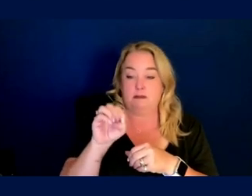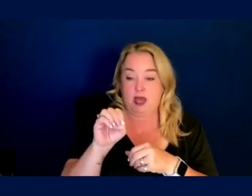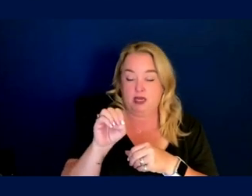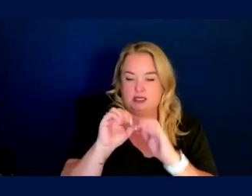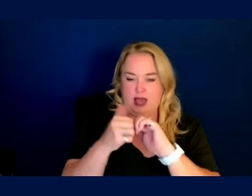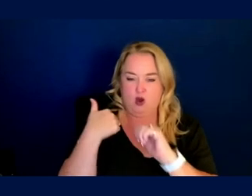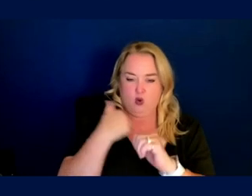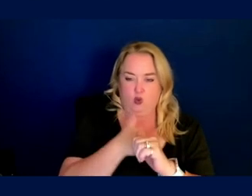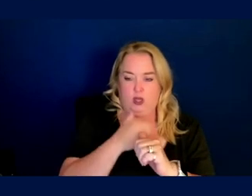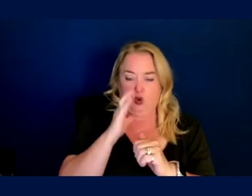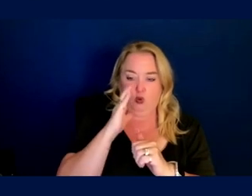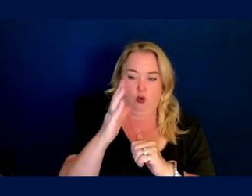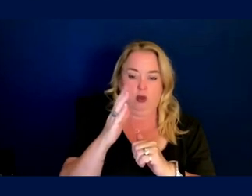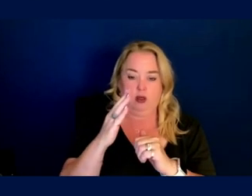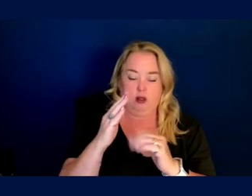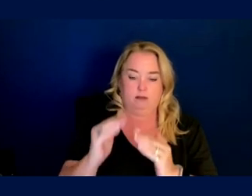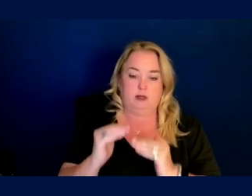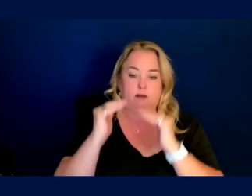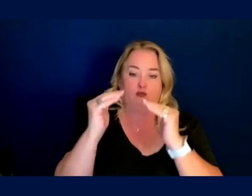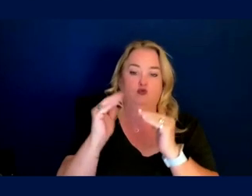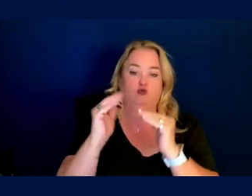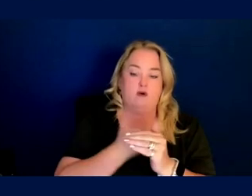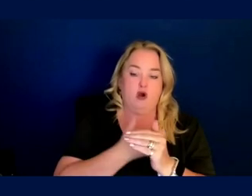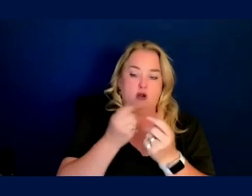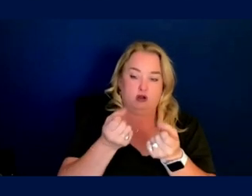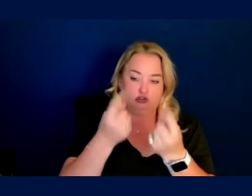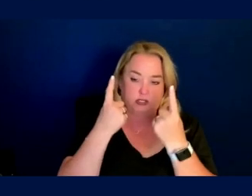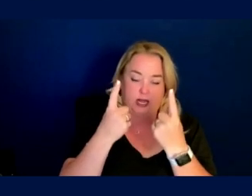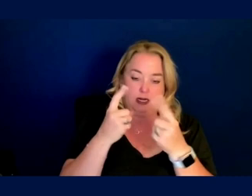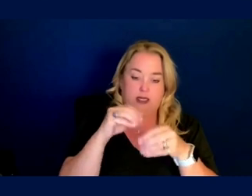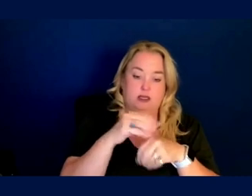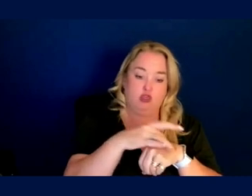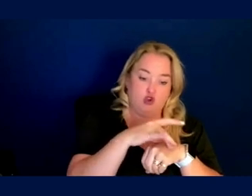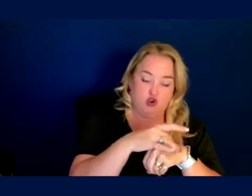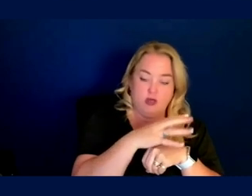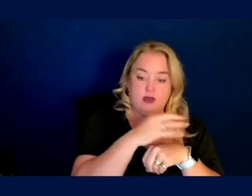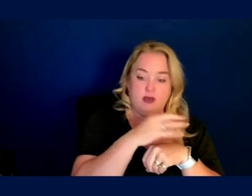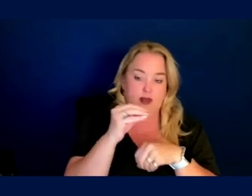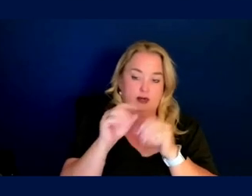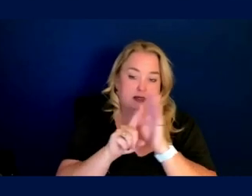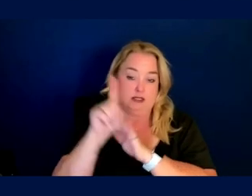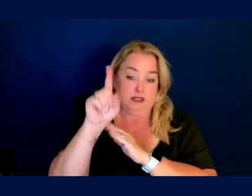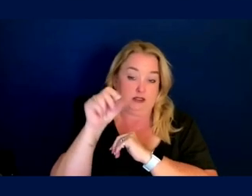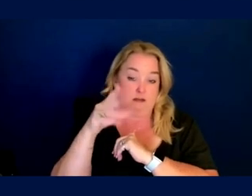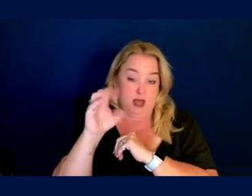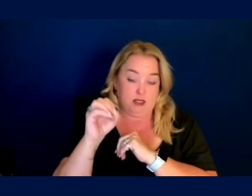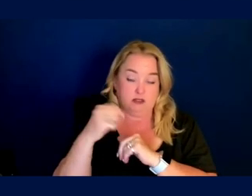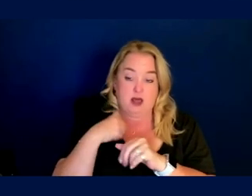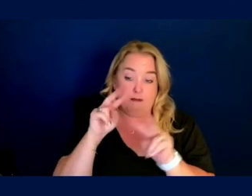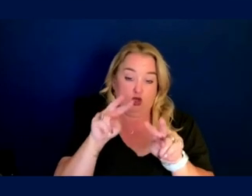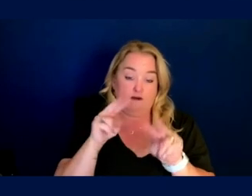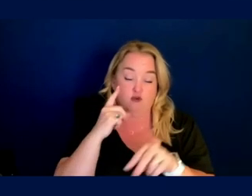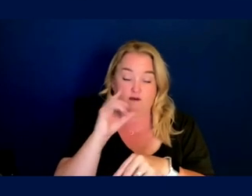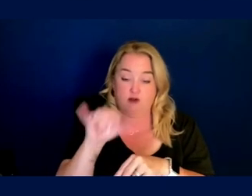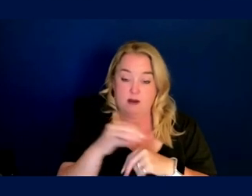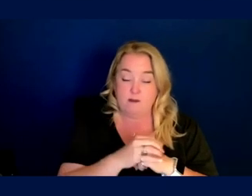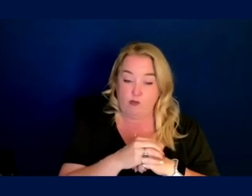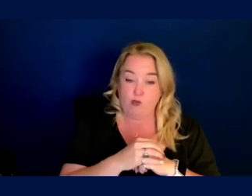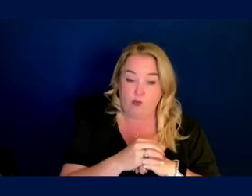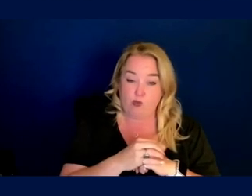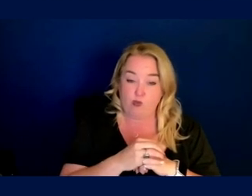accelerate our understanding and our appreciation of disability on earth and in space? I, I greatly look forward to, to more disability research.